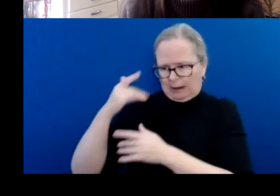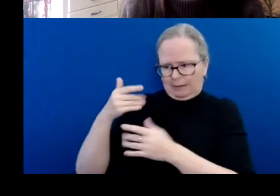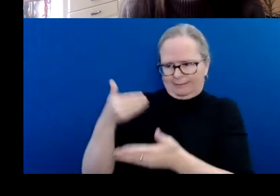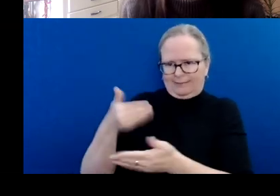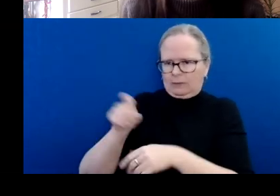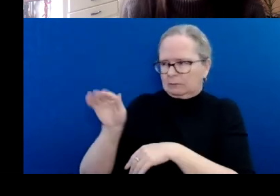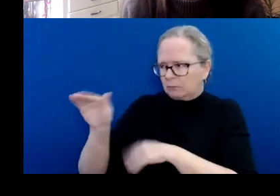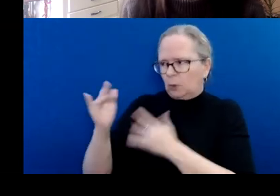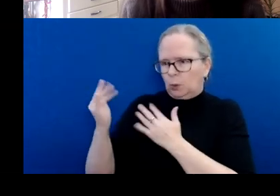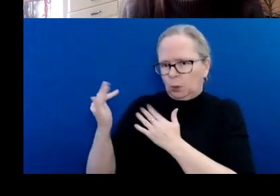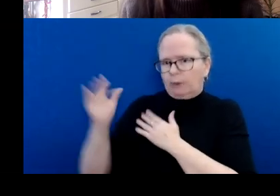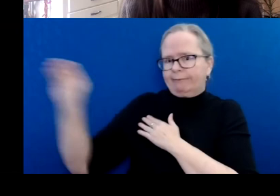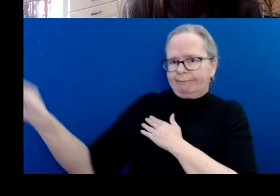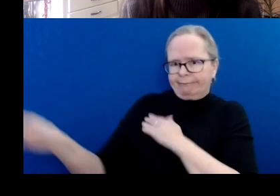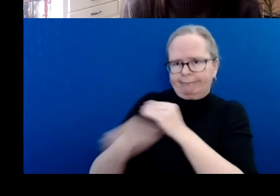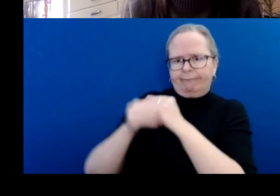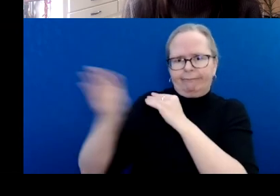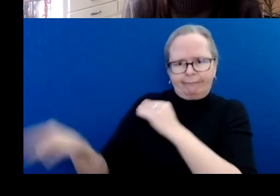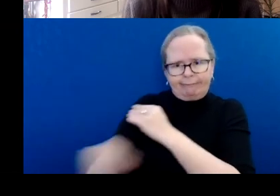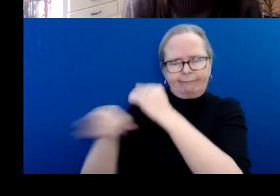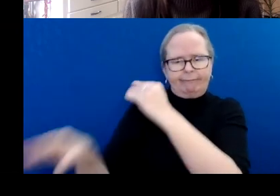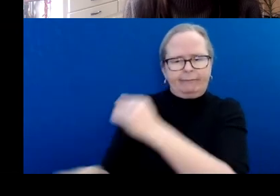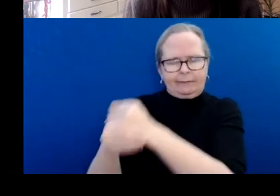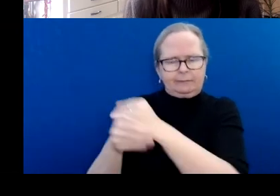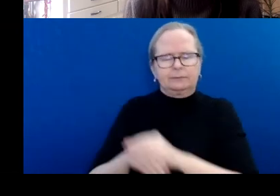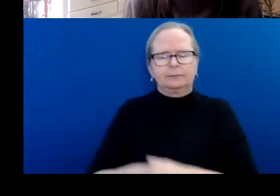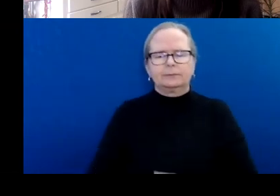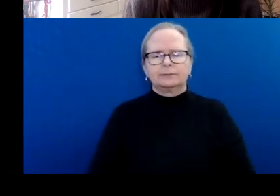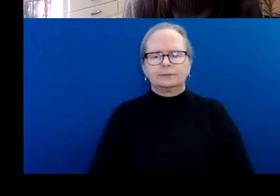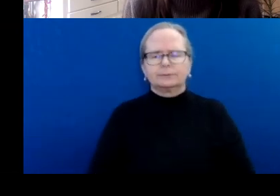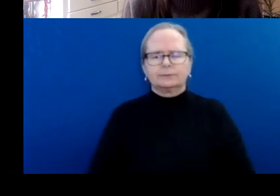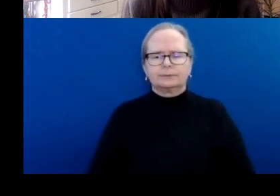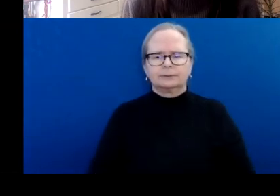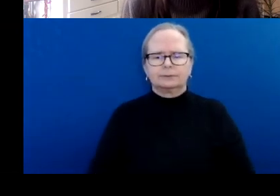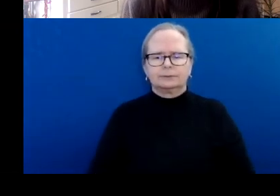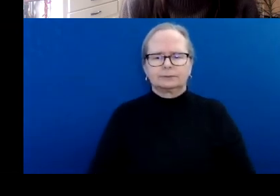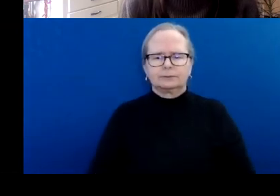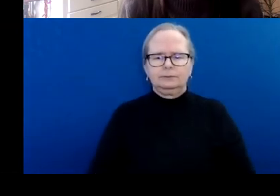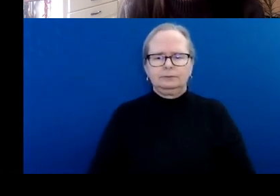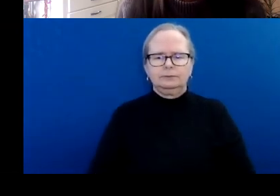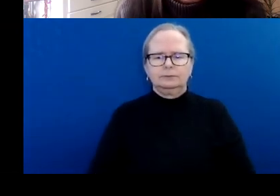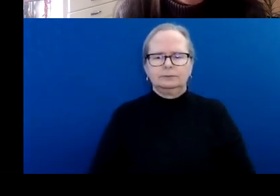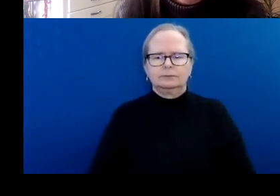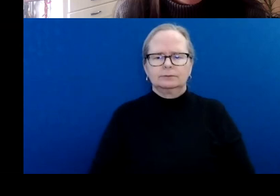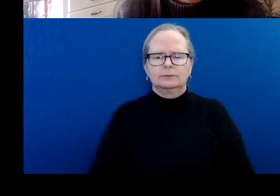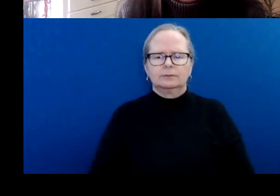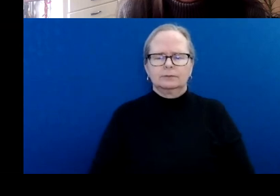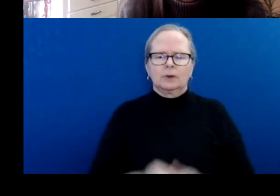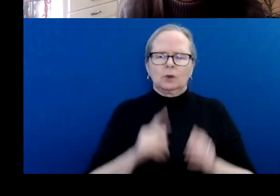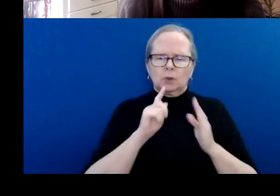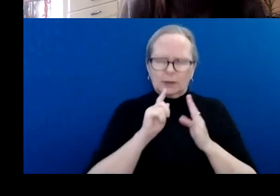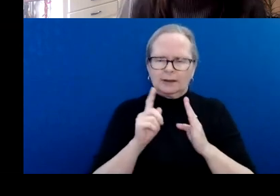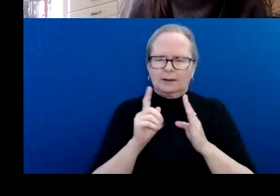You want to ensure that you're putting in an application for the activities that you've done the best planning for, so try not to rush.